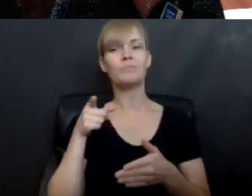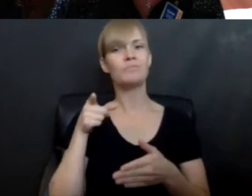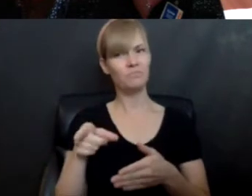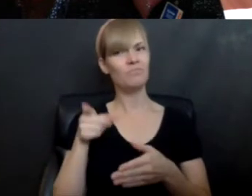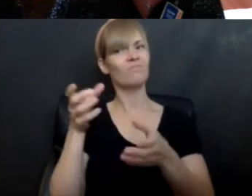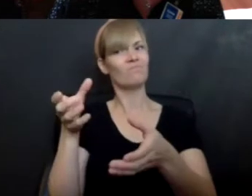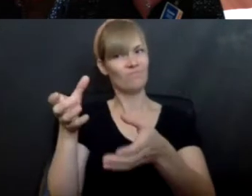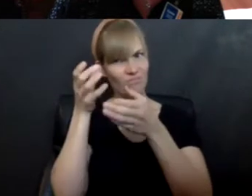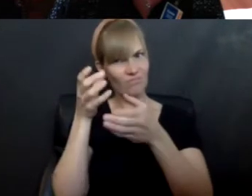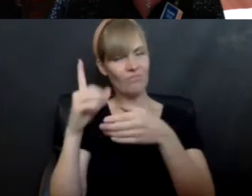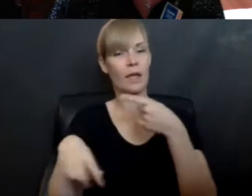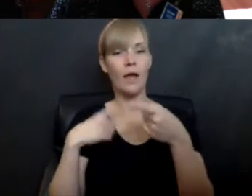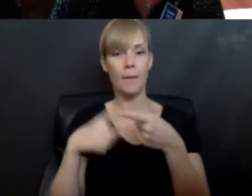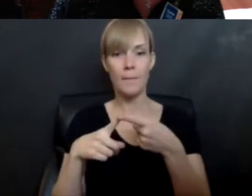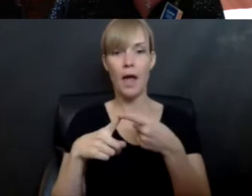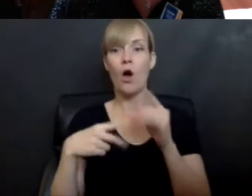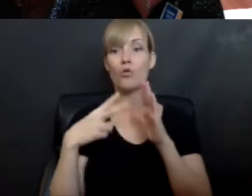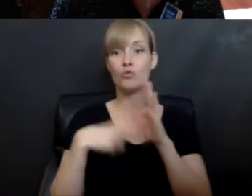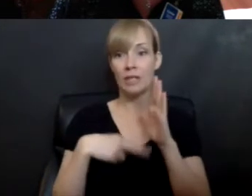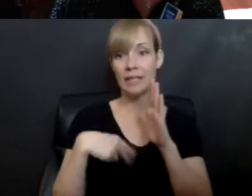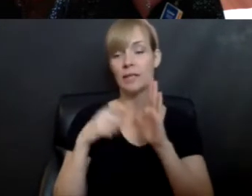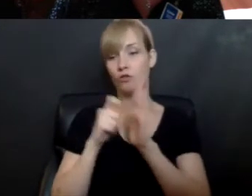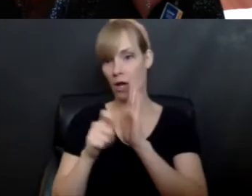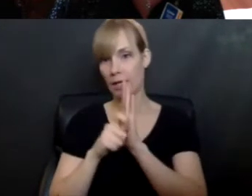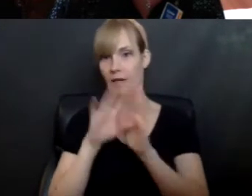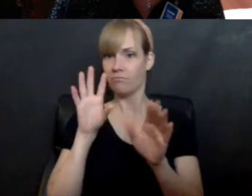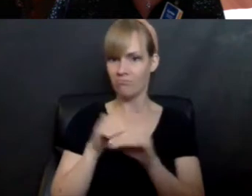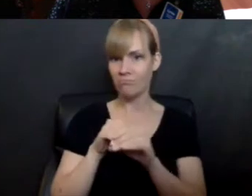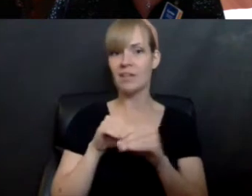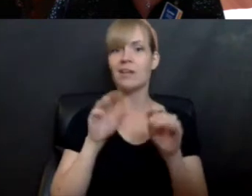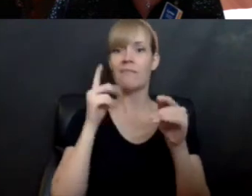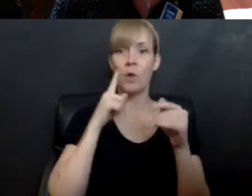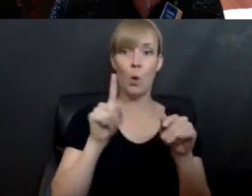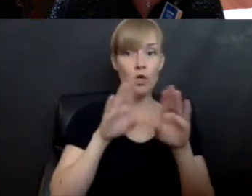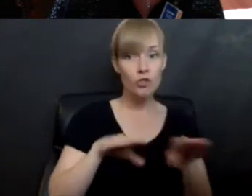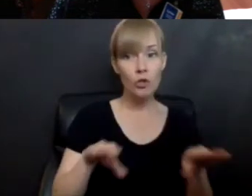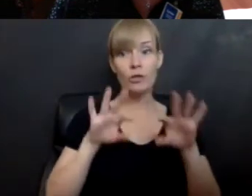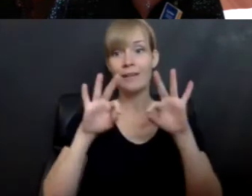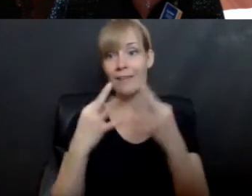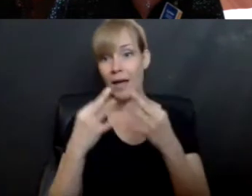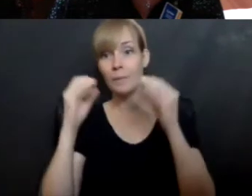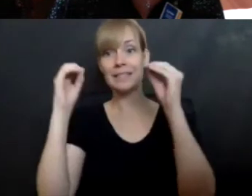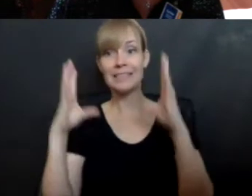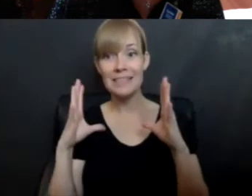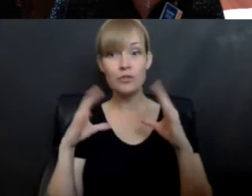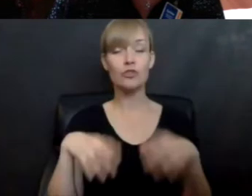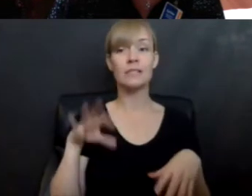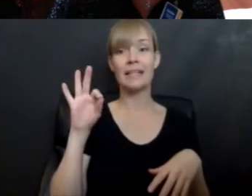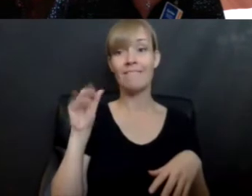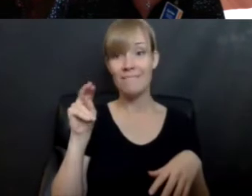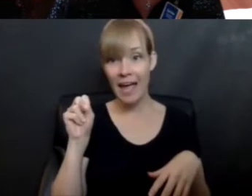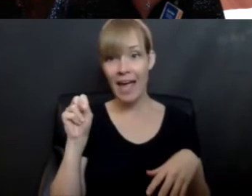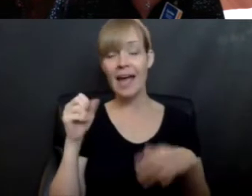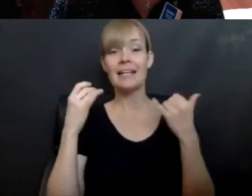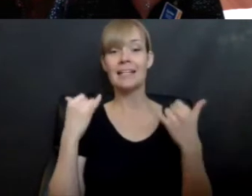the ins and outs of reading and writing. Children, families, educators, fans, will you please put